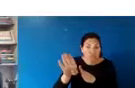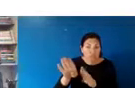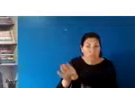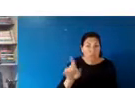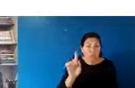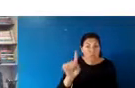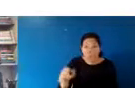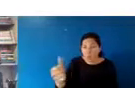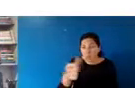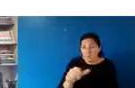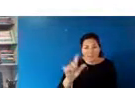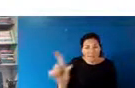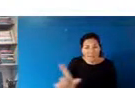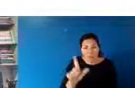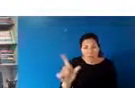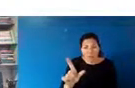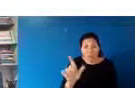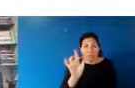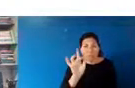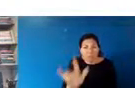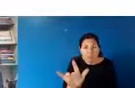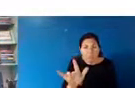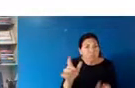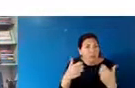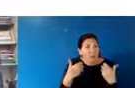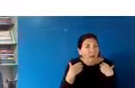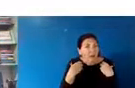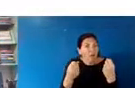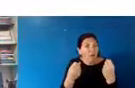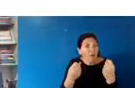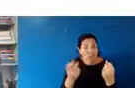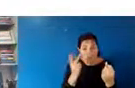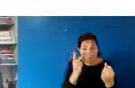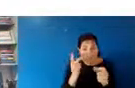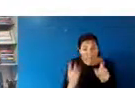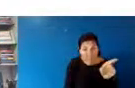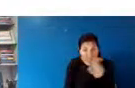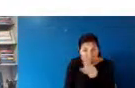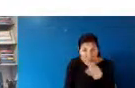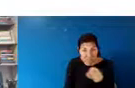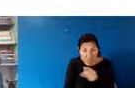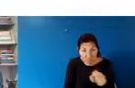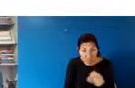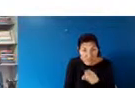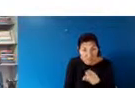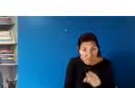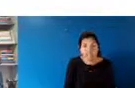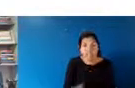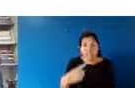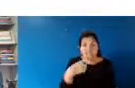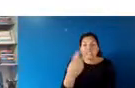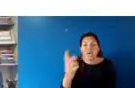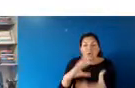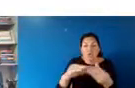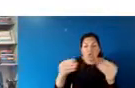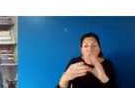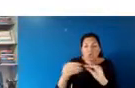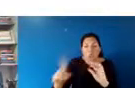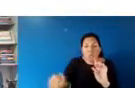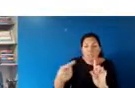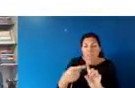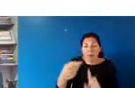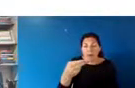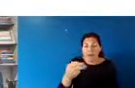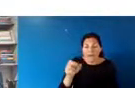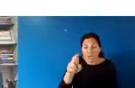library and you look for books about health, what you find is books like these that tell the story of heroic creation of health by